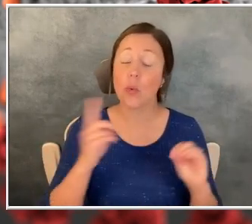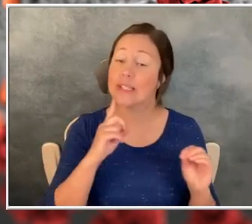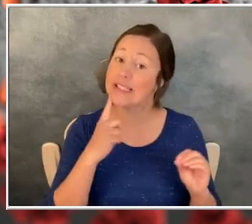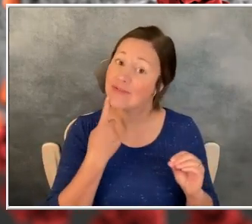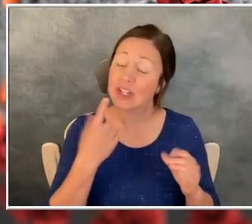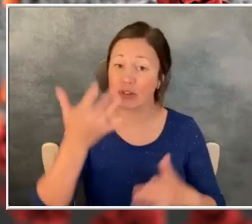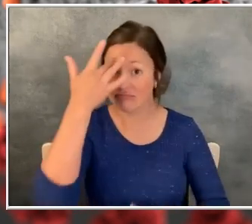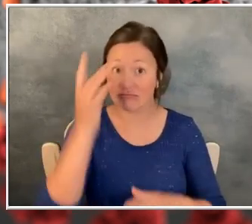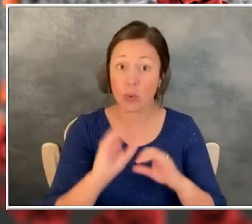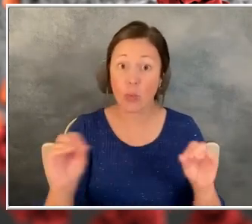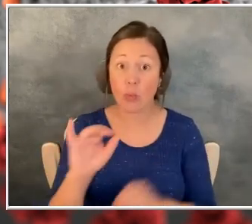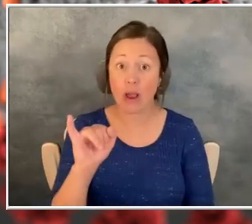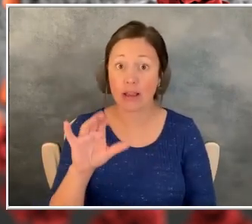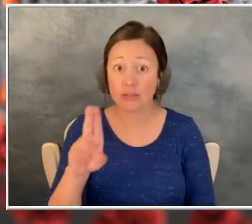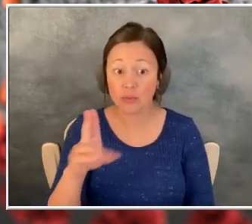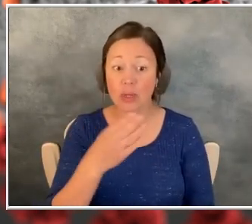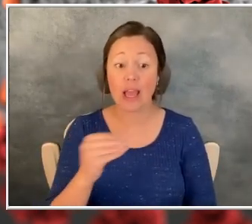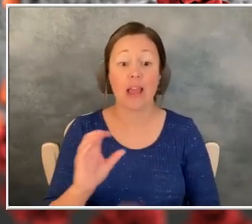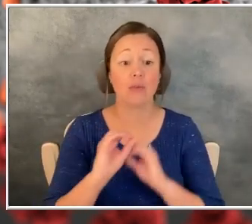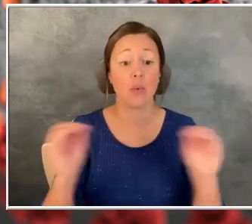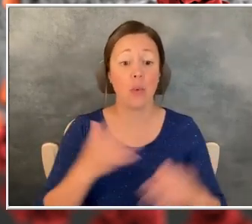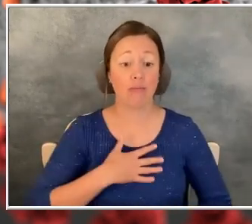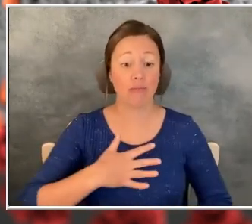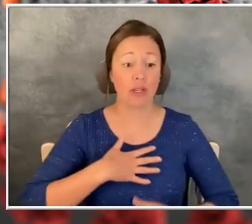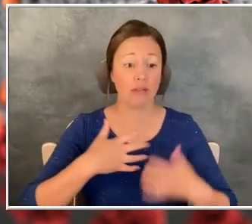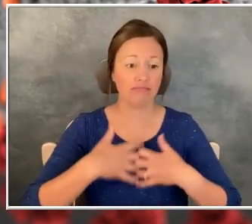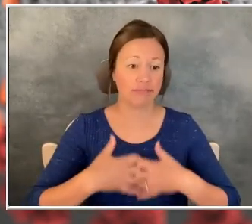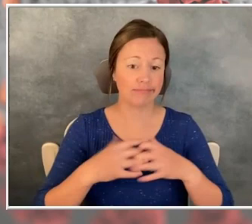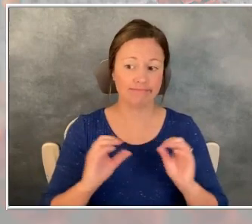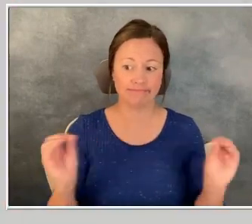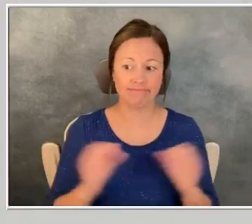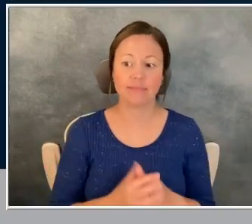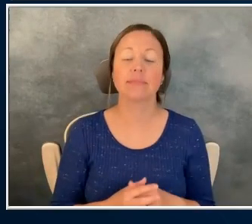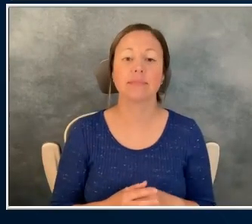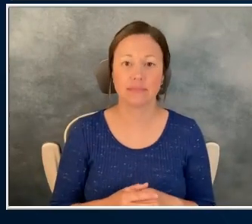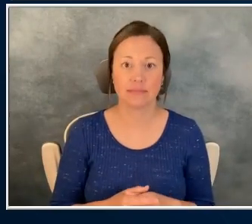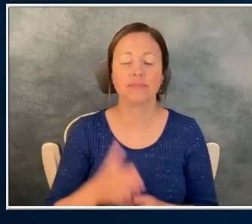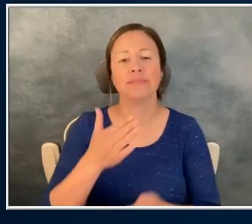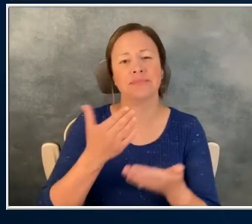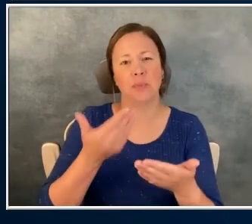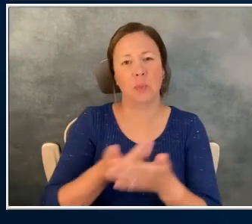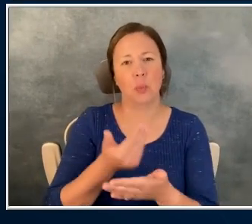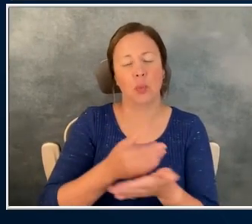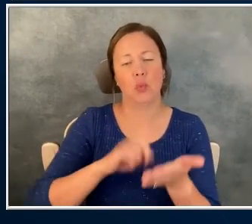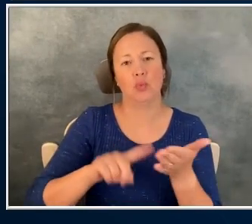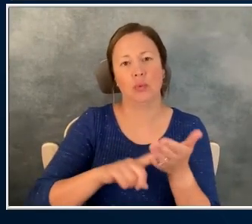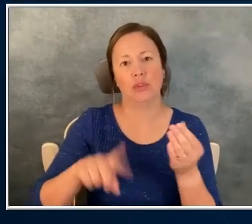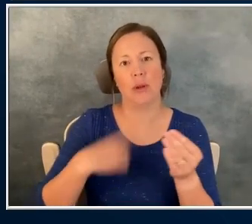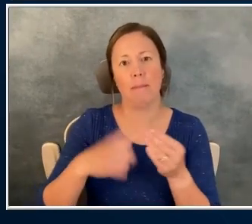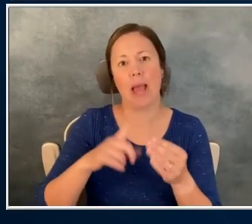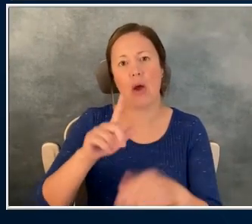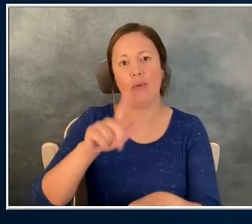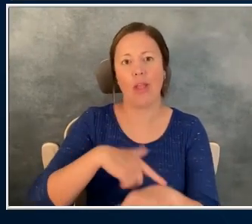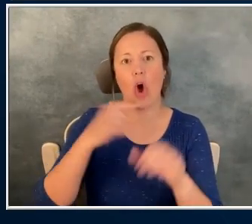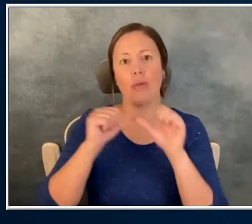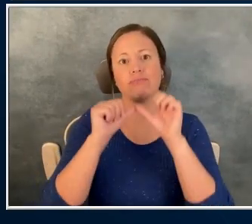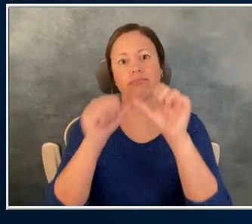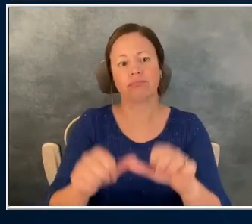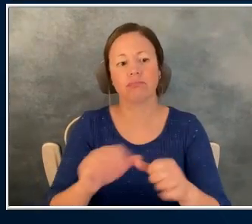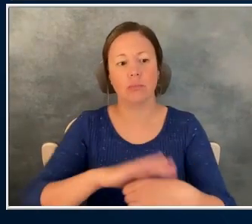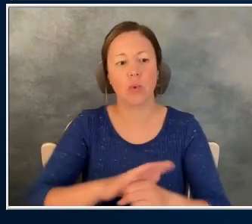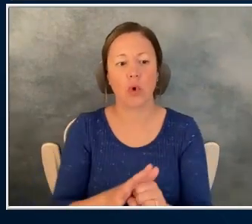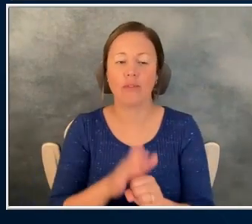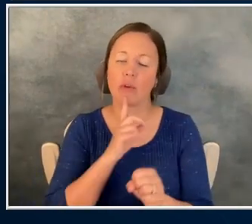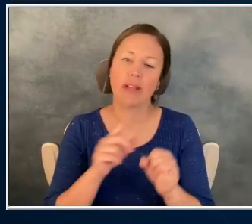none in the ICU, and none on the ventilator. We're getting some new research about long COVID, and there's constant research into long